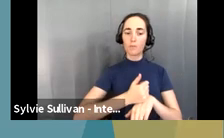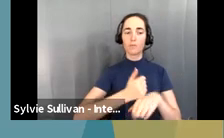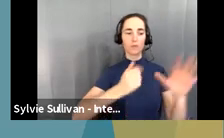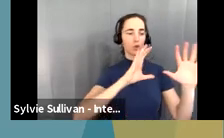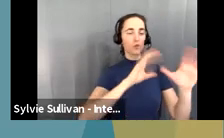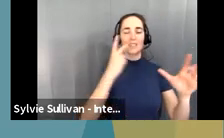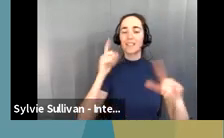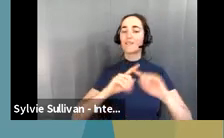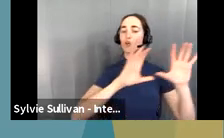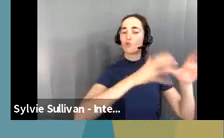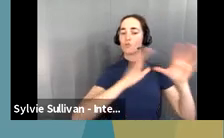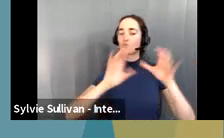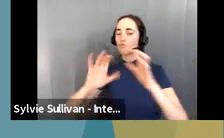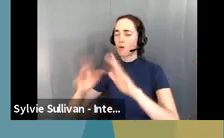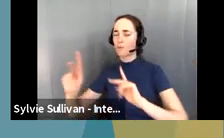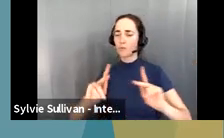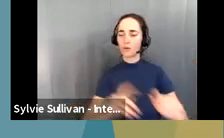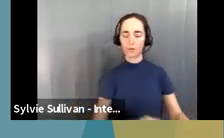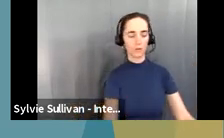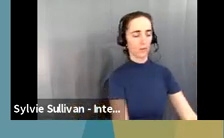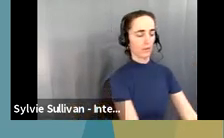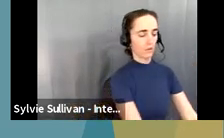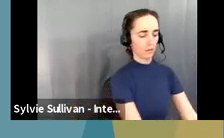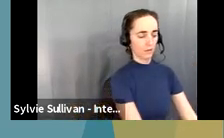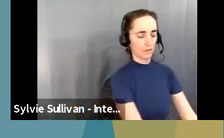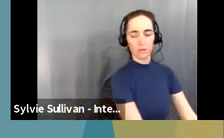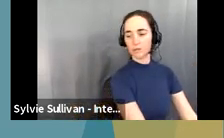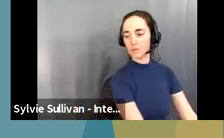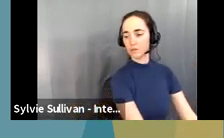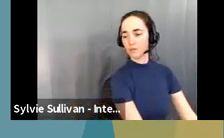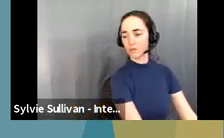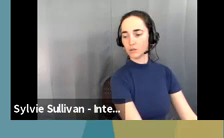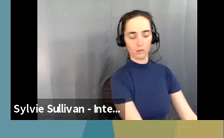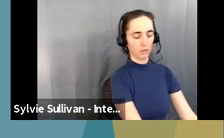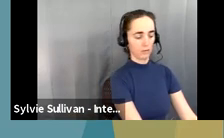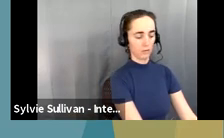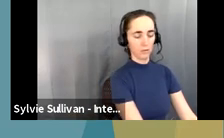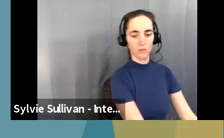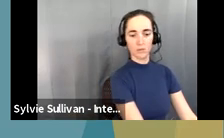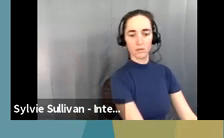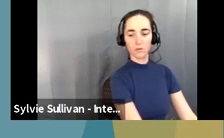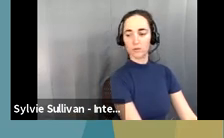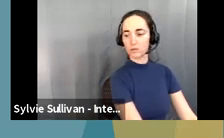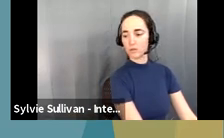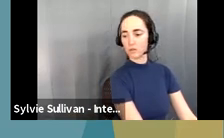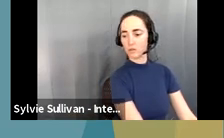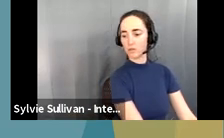but for, um, for lack of a better phrase, we pretty much have something for everyone, right?